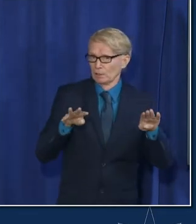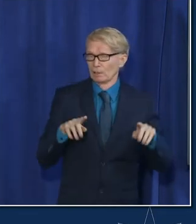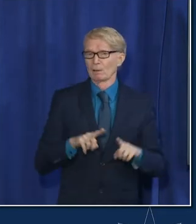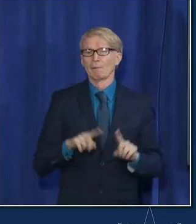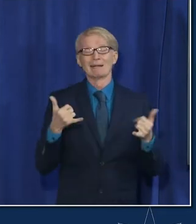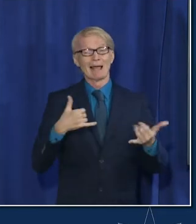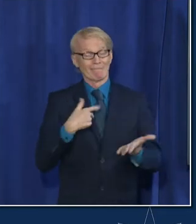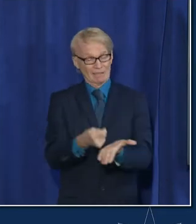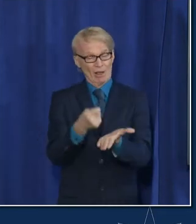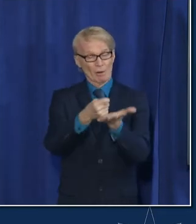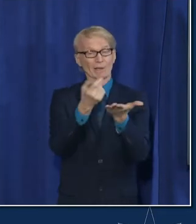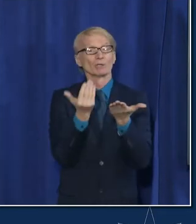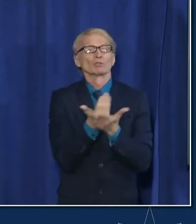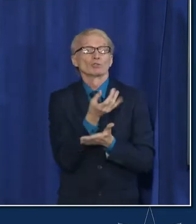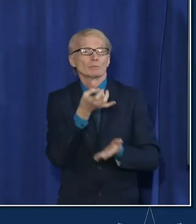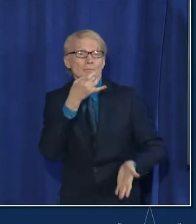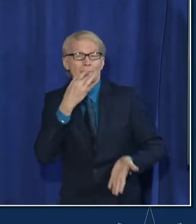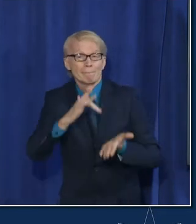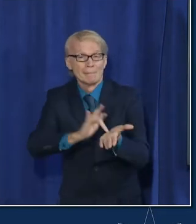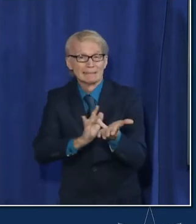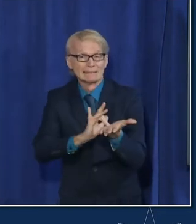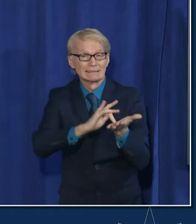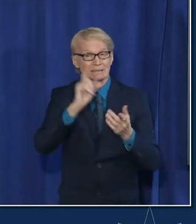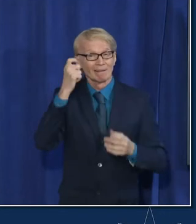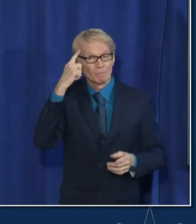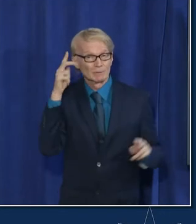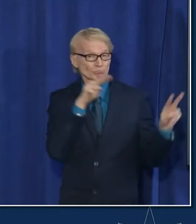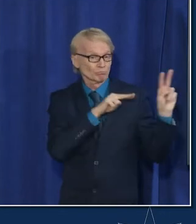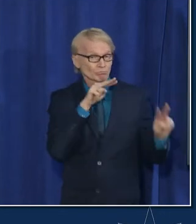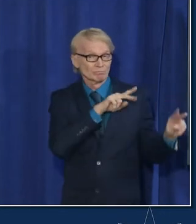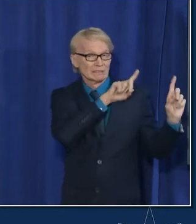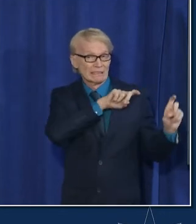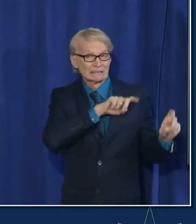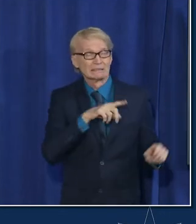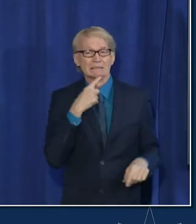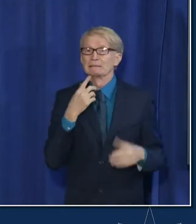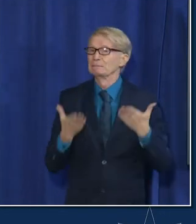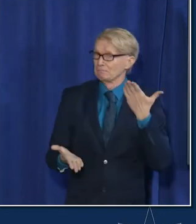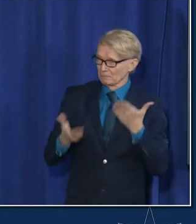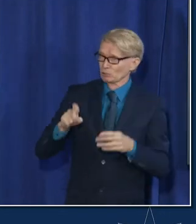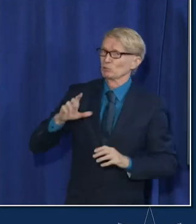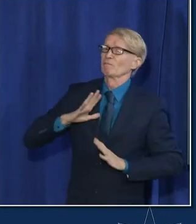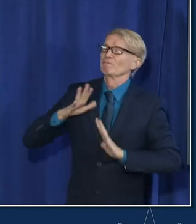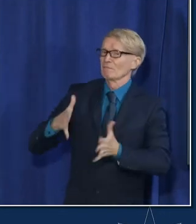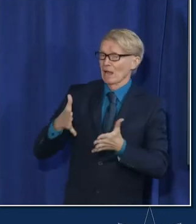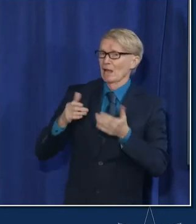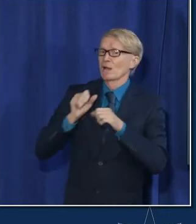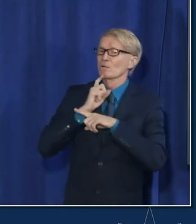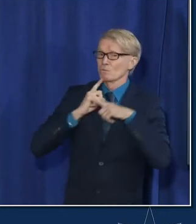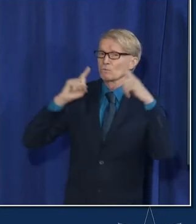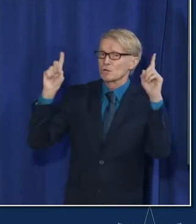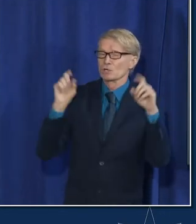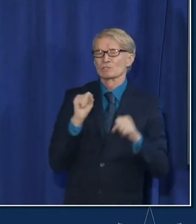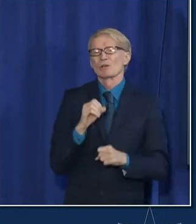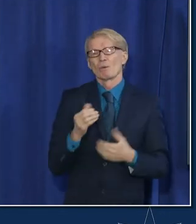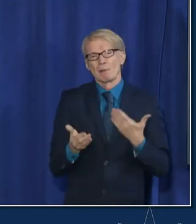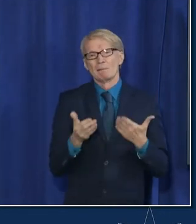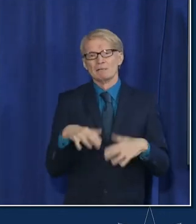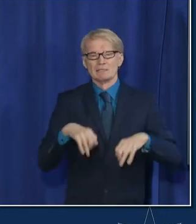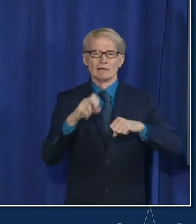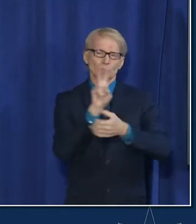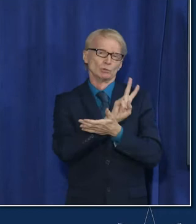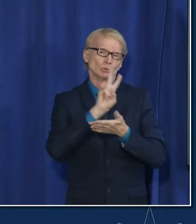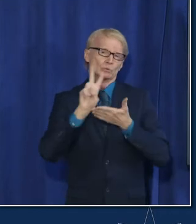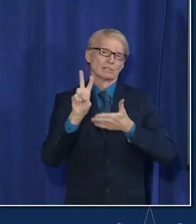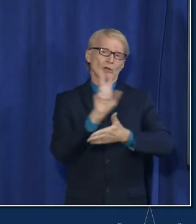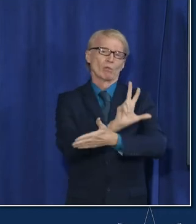treatments that should be coming soon should work just fine the testing also should work just fine so it's going to take two to three weeks to